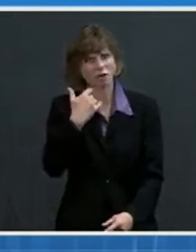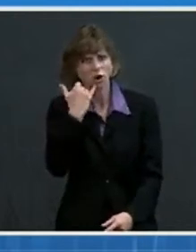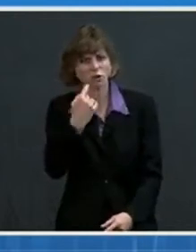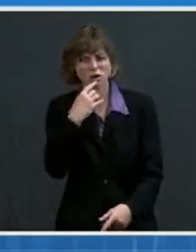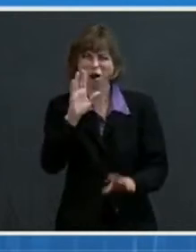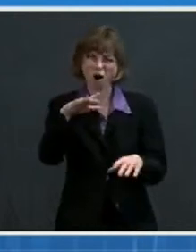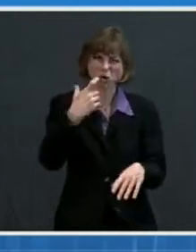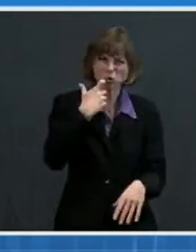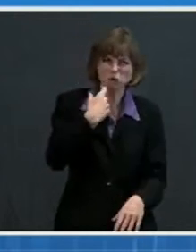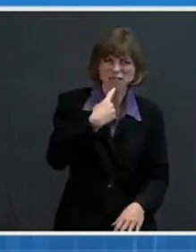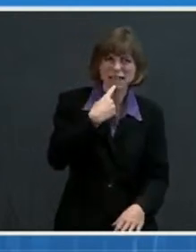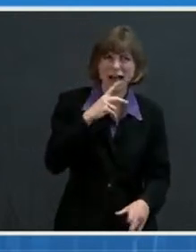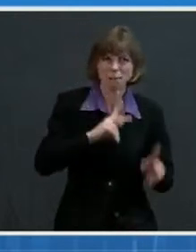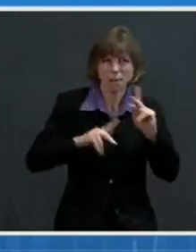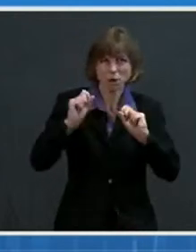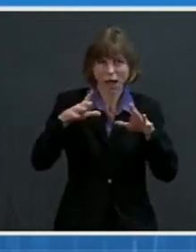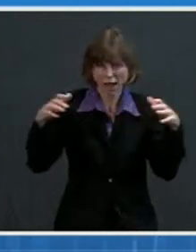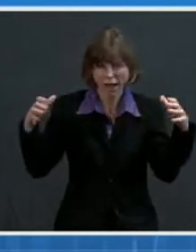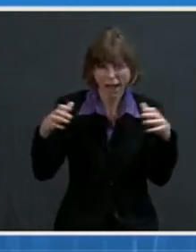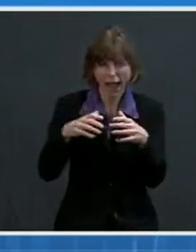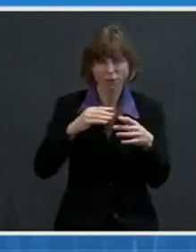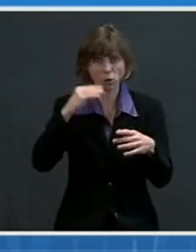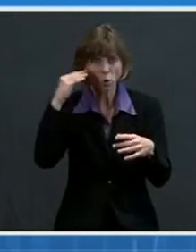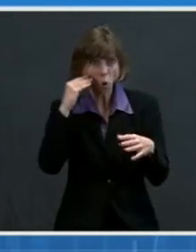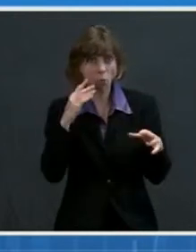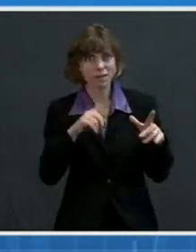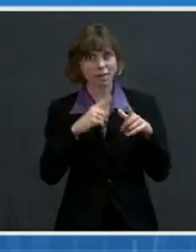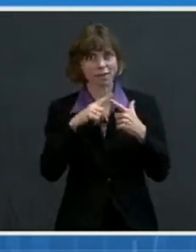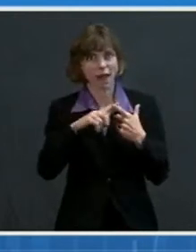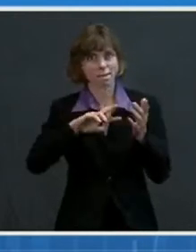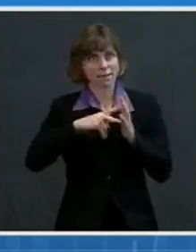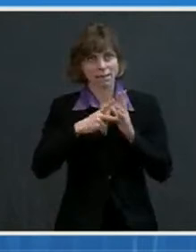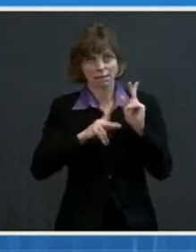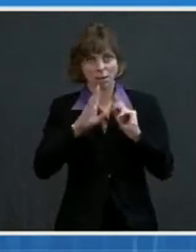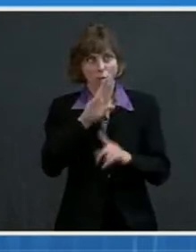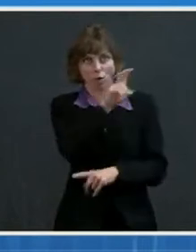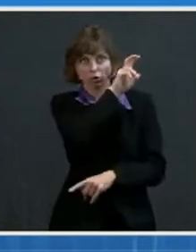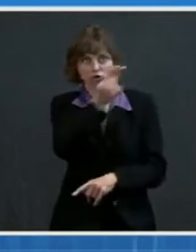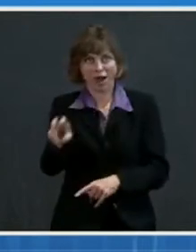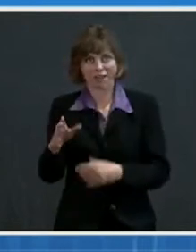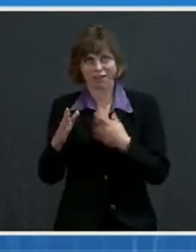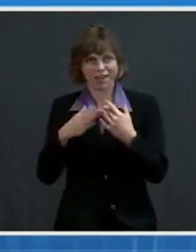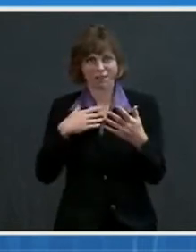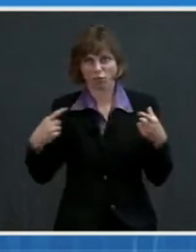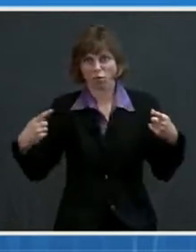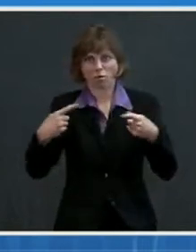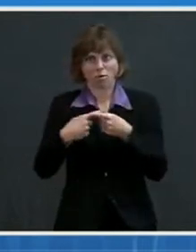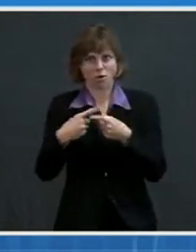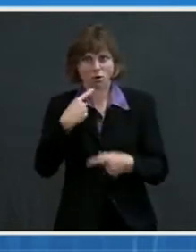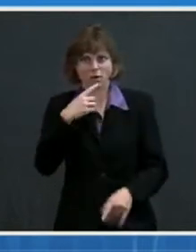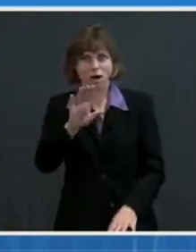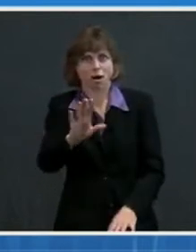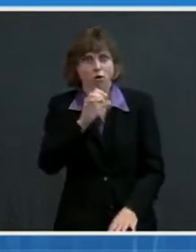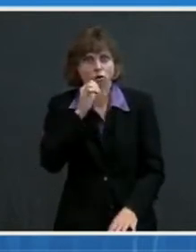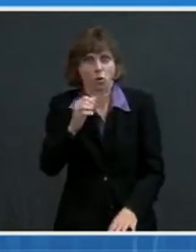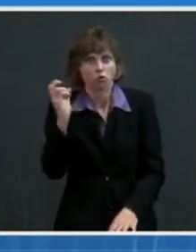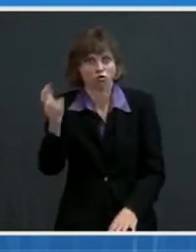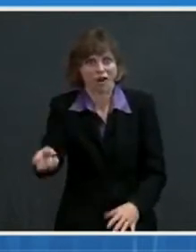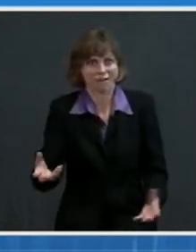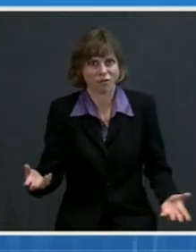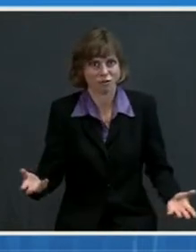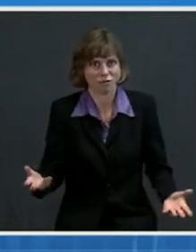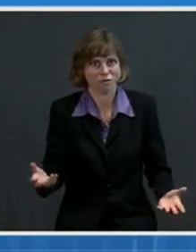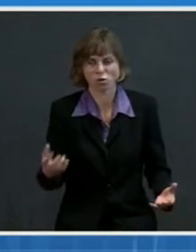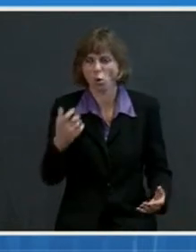can gather in homes and this is going to cause people to start traveling despite the urge not to what guidance would you give that